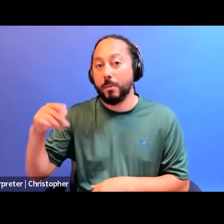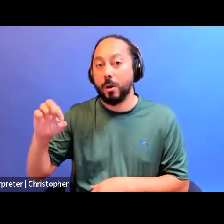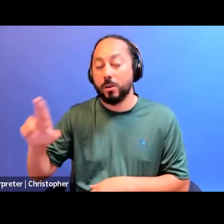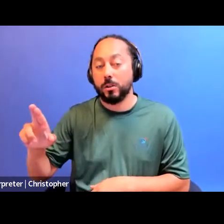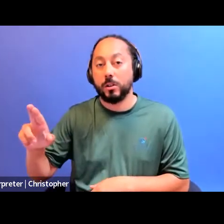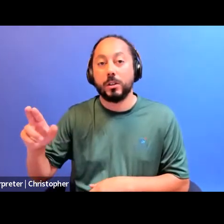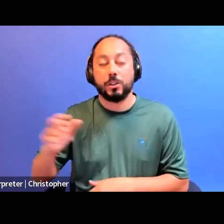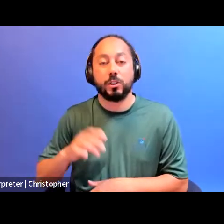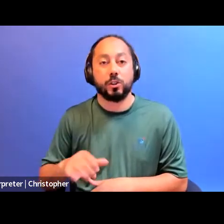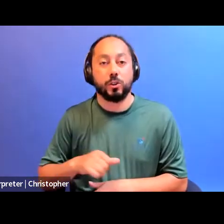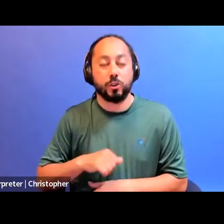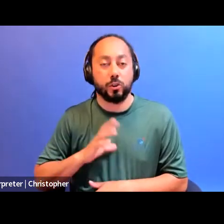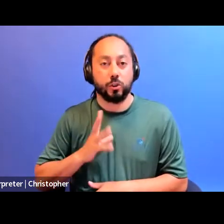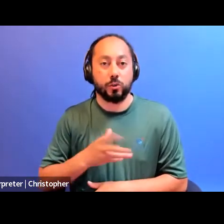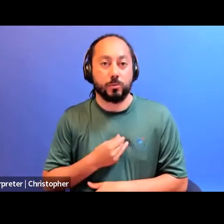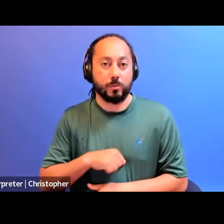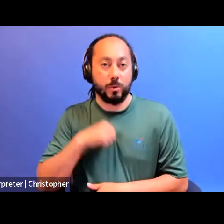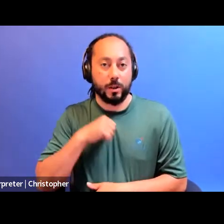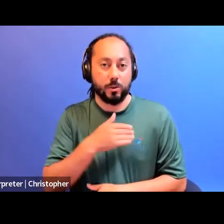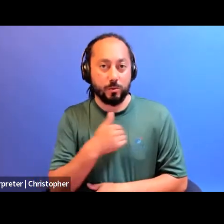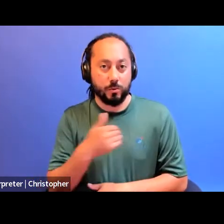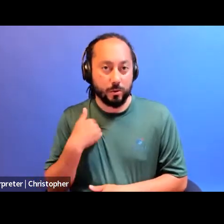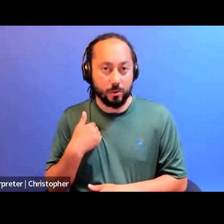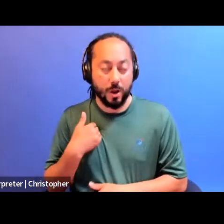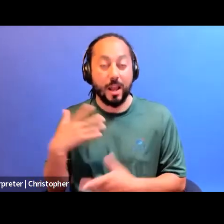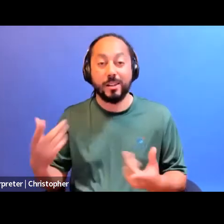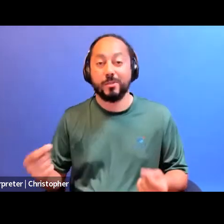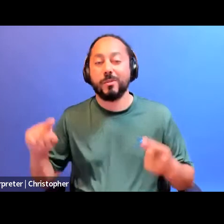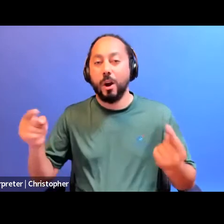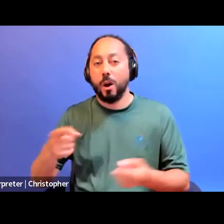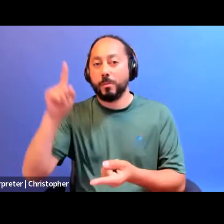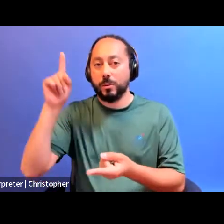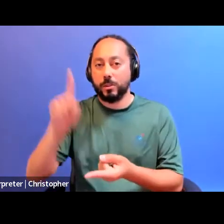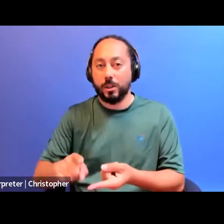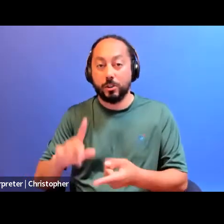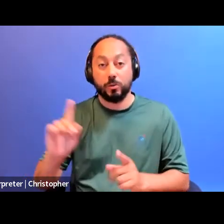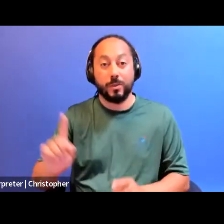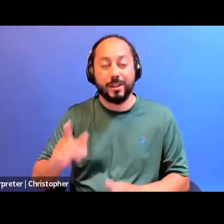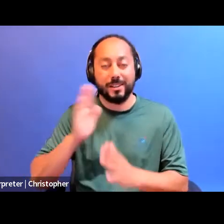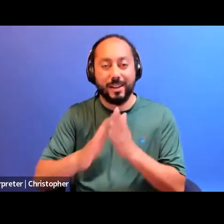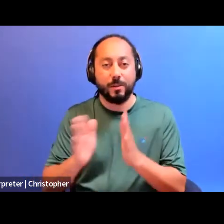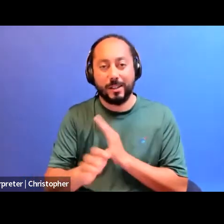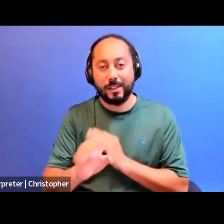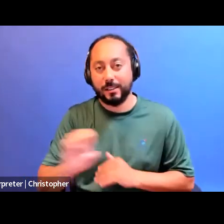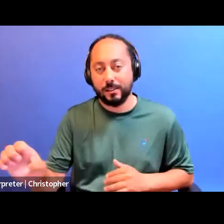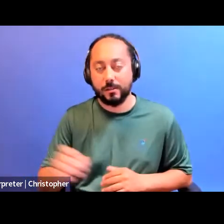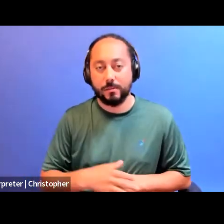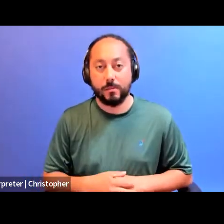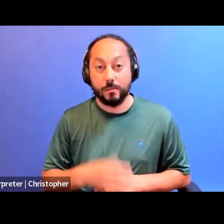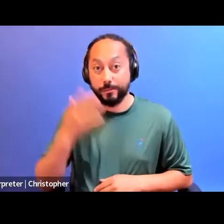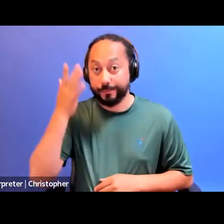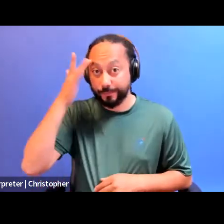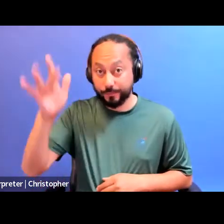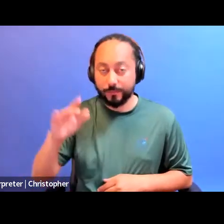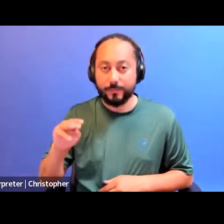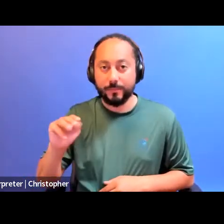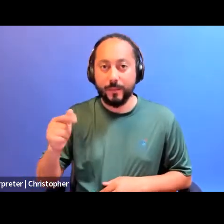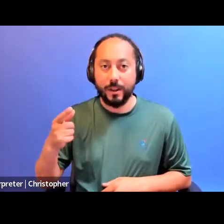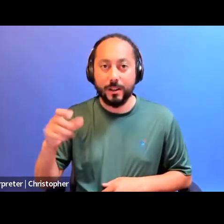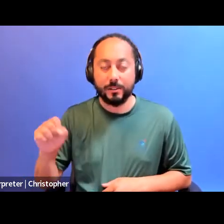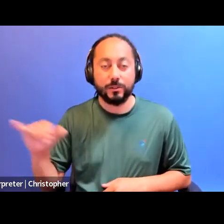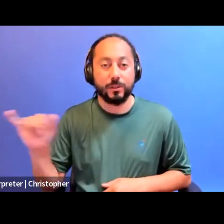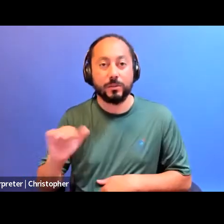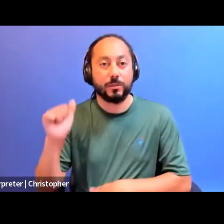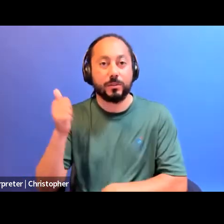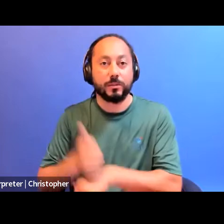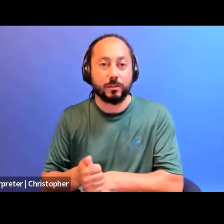a hub of harm reduction and collective life in Toronto's downtown East. Brilliantly, Maggie's also set up a series of low